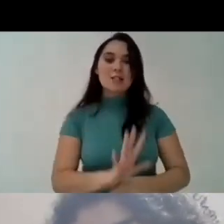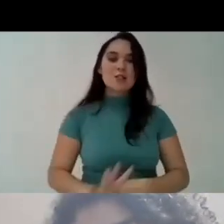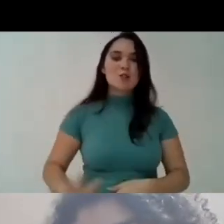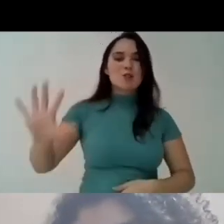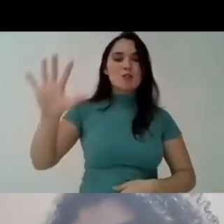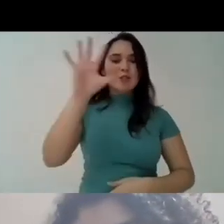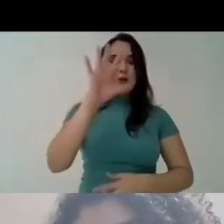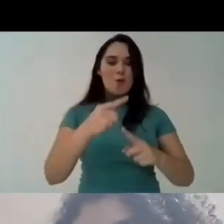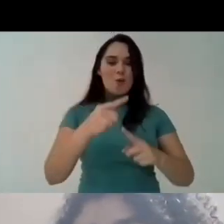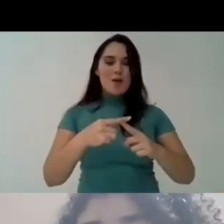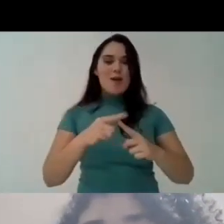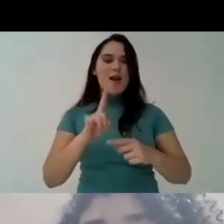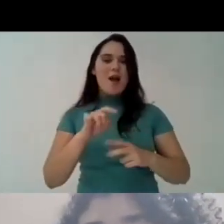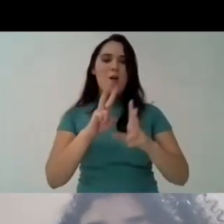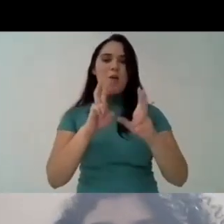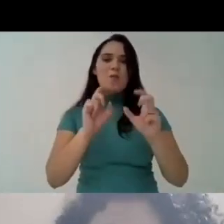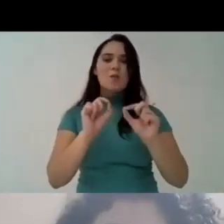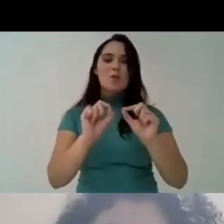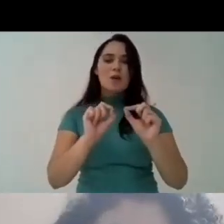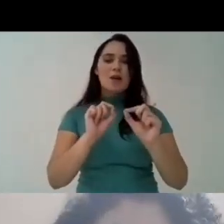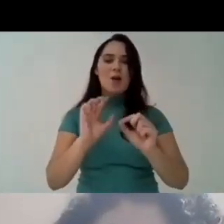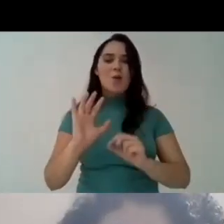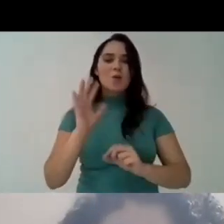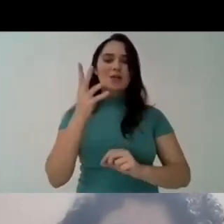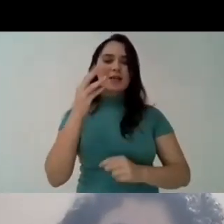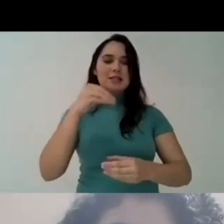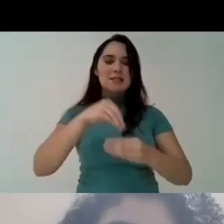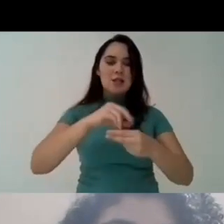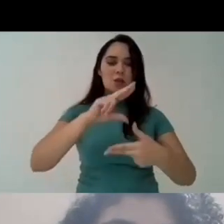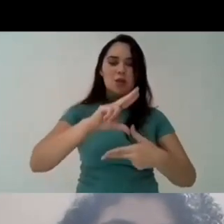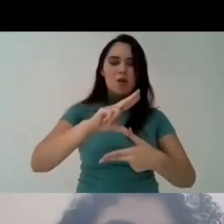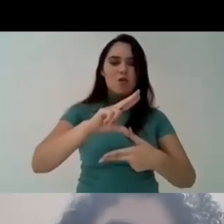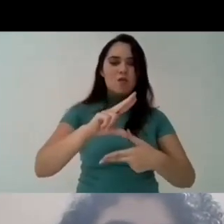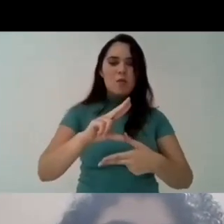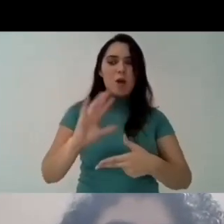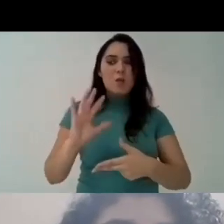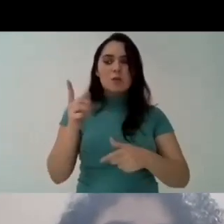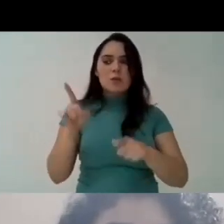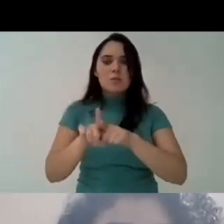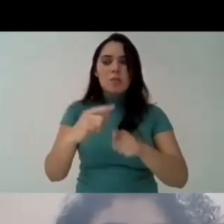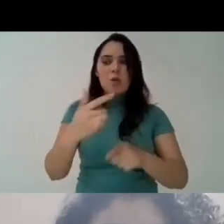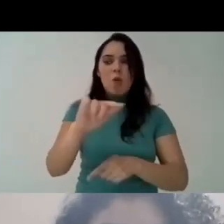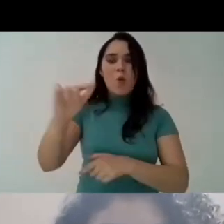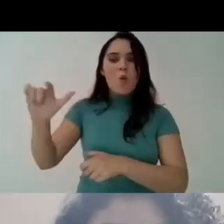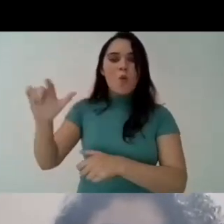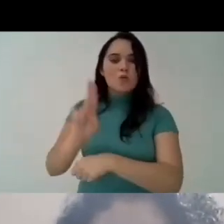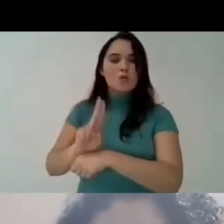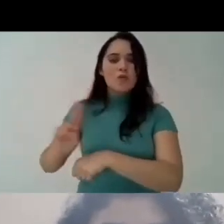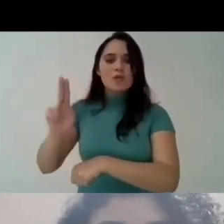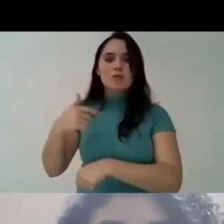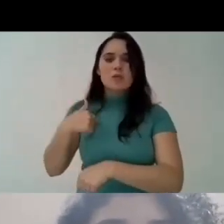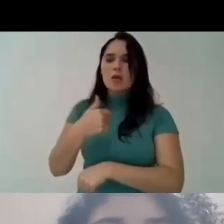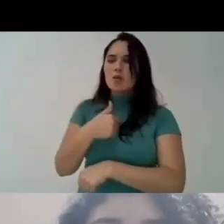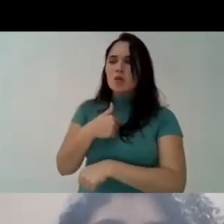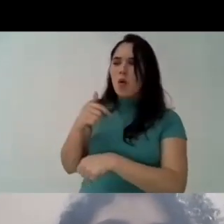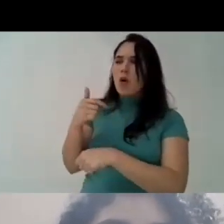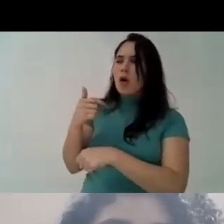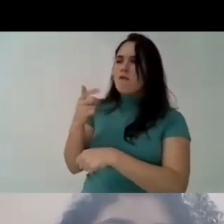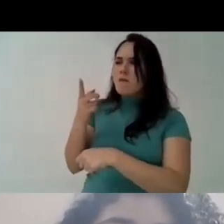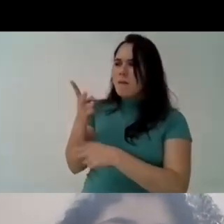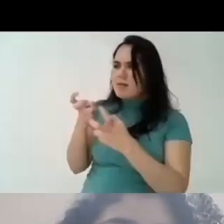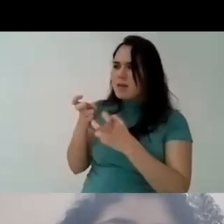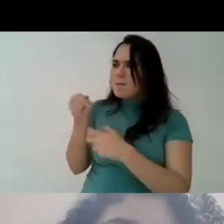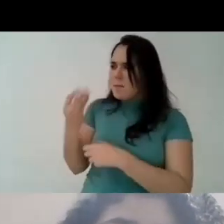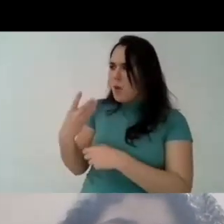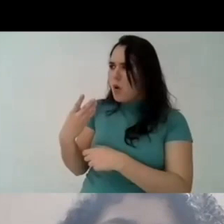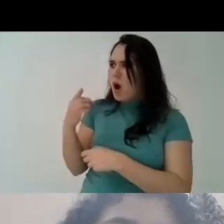event we officially started to organize nationally and to understand what is going on in the universities we try to